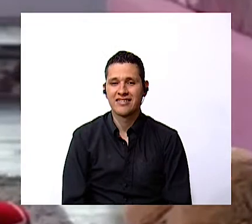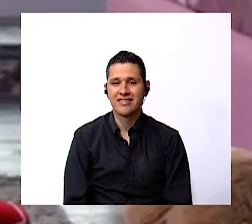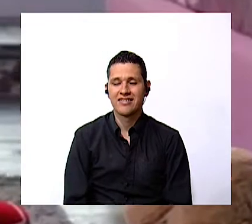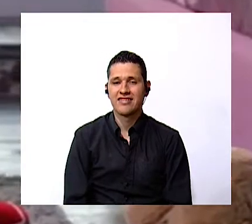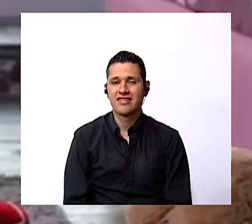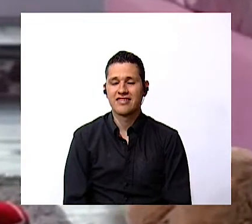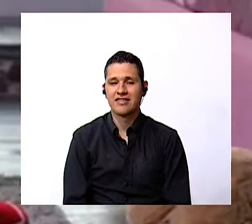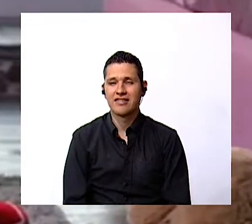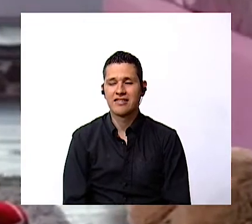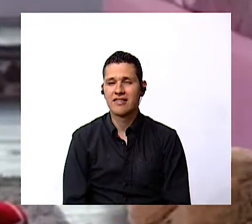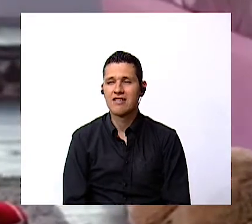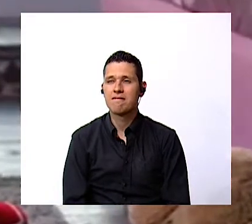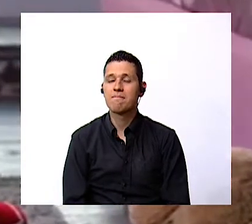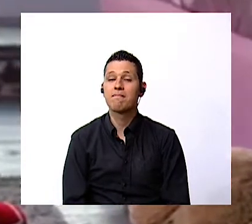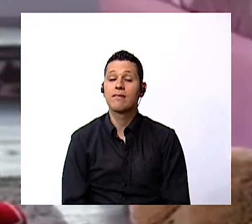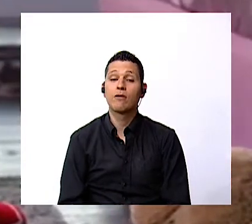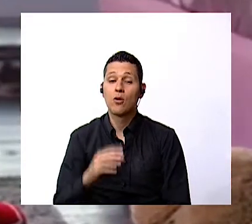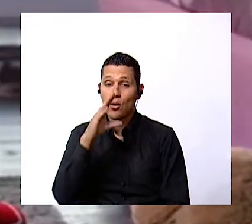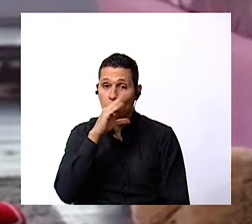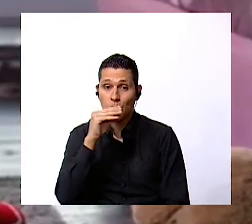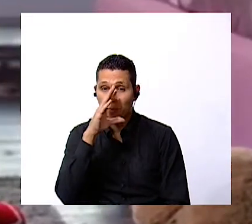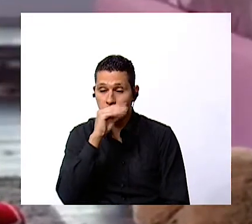dogs live in a house